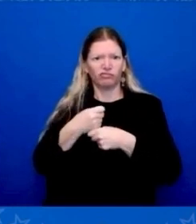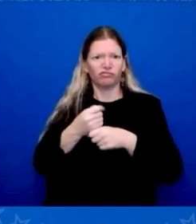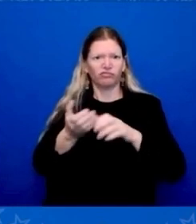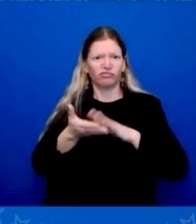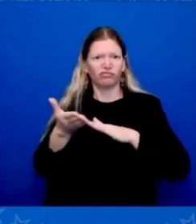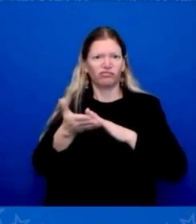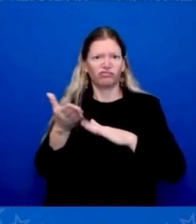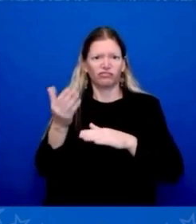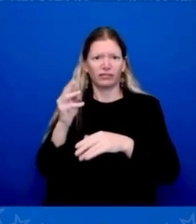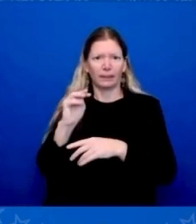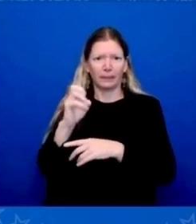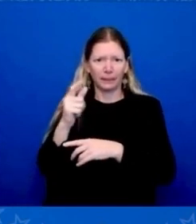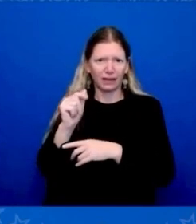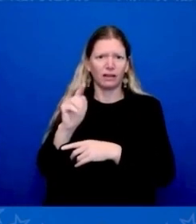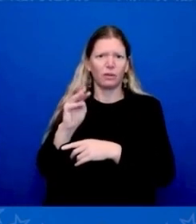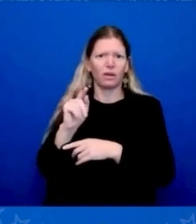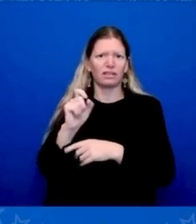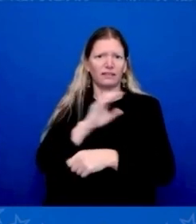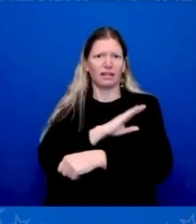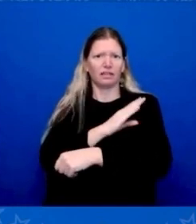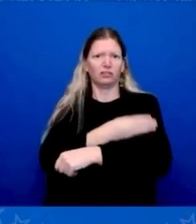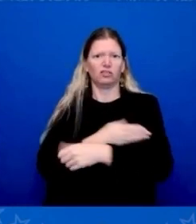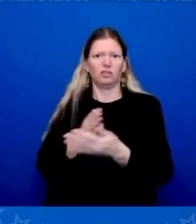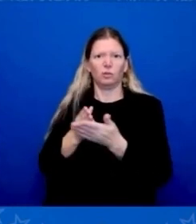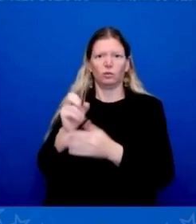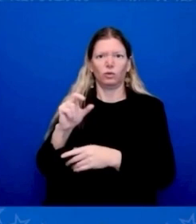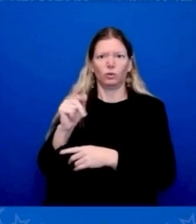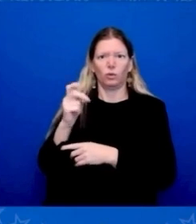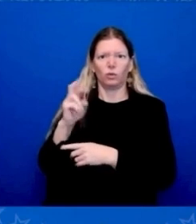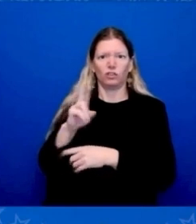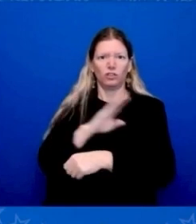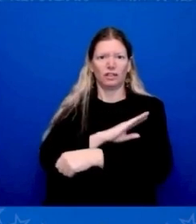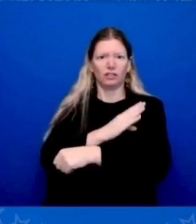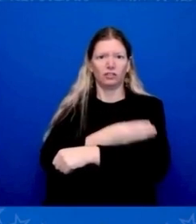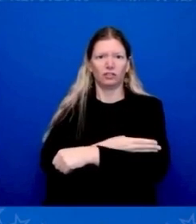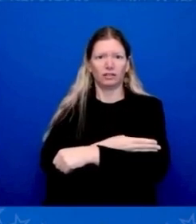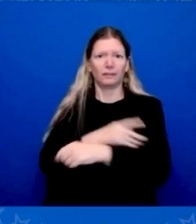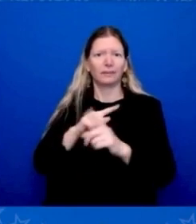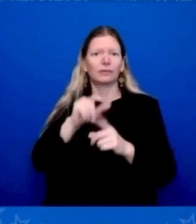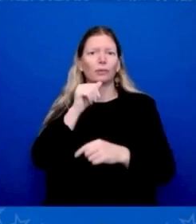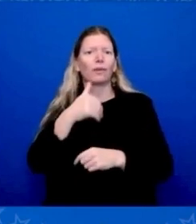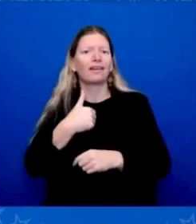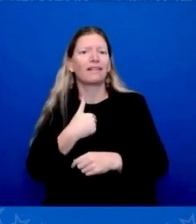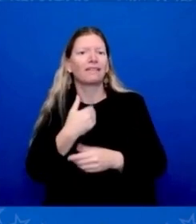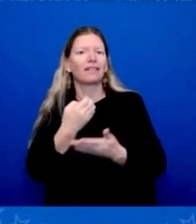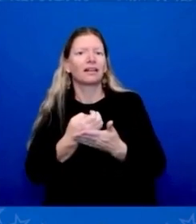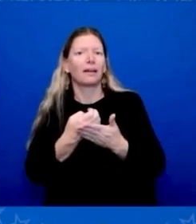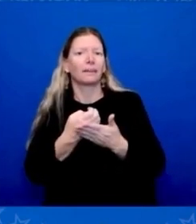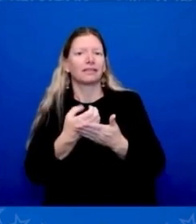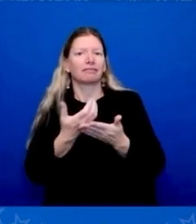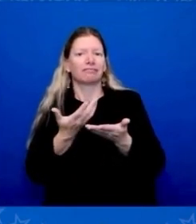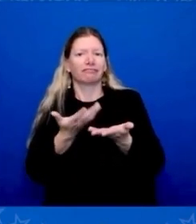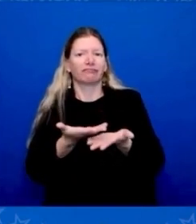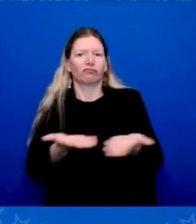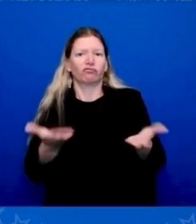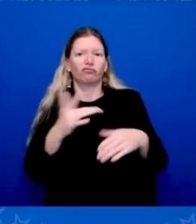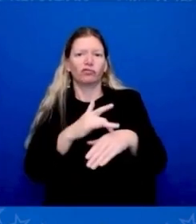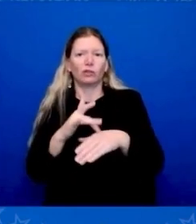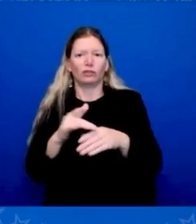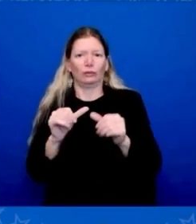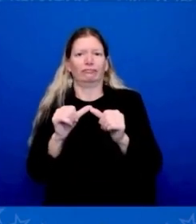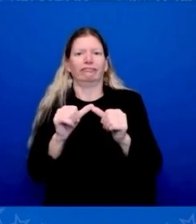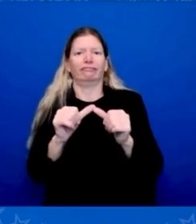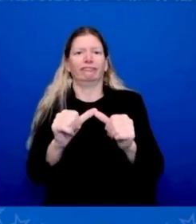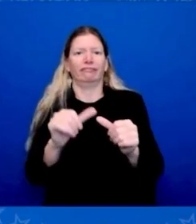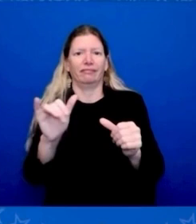They don't have the economic means to do that. Is it in the interest of the whole world if they're, in fact, able to